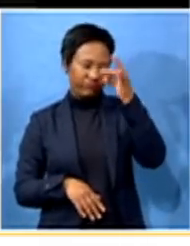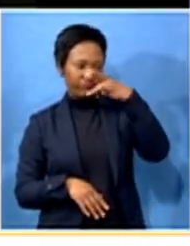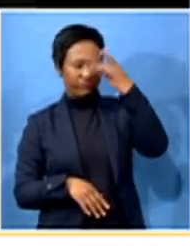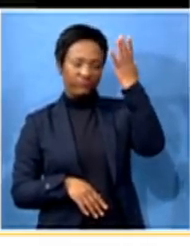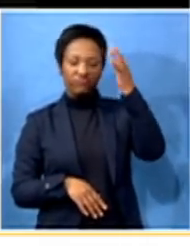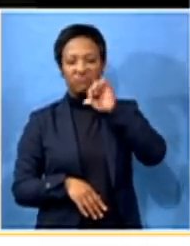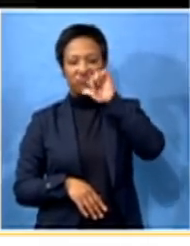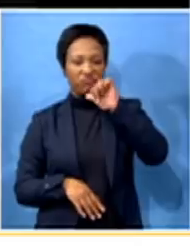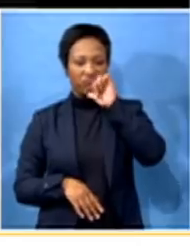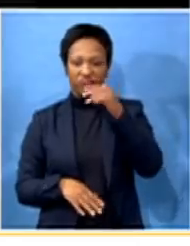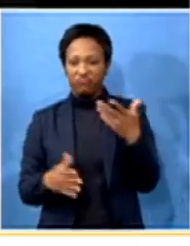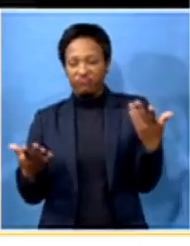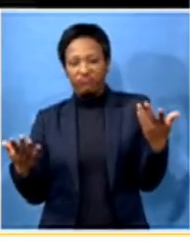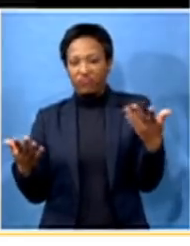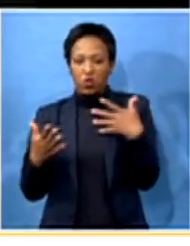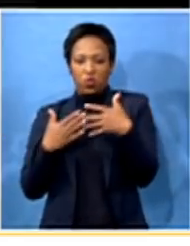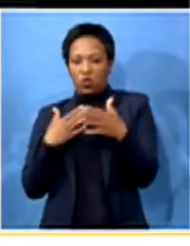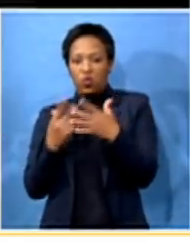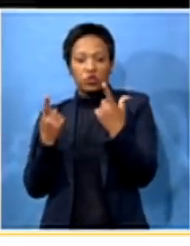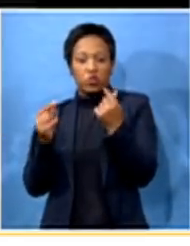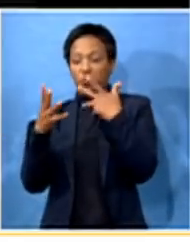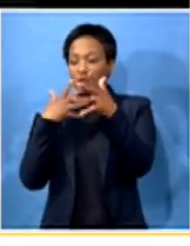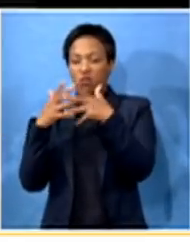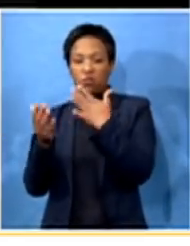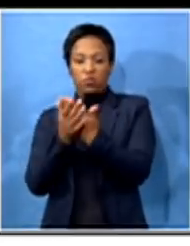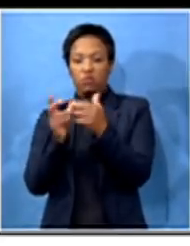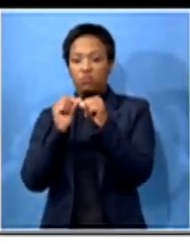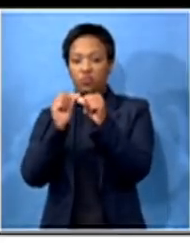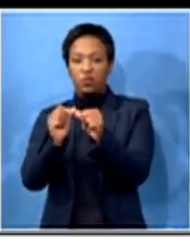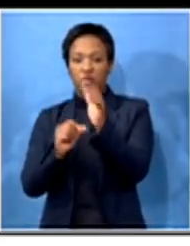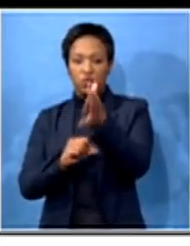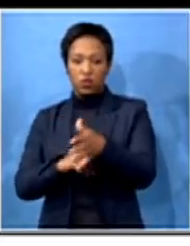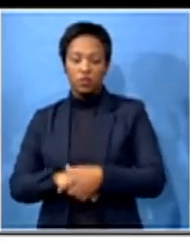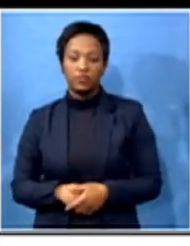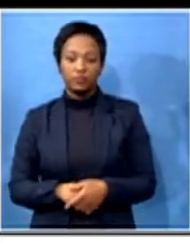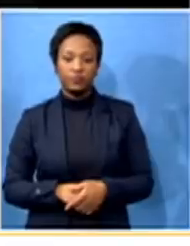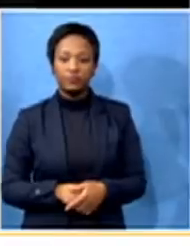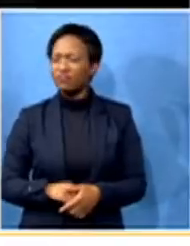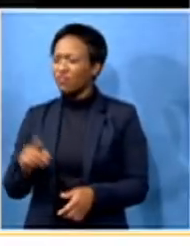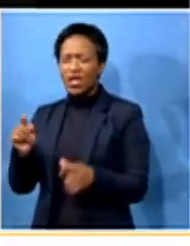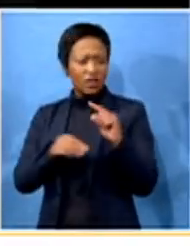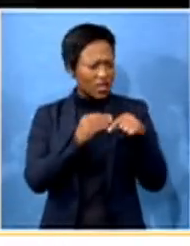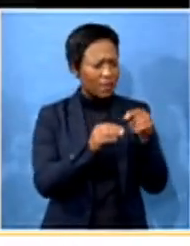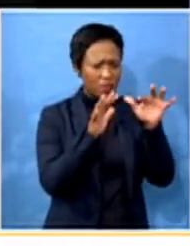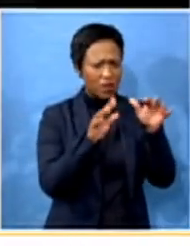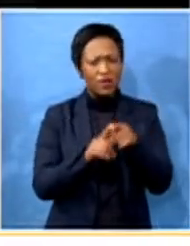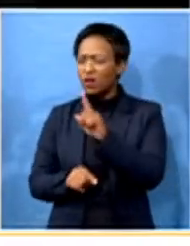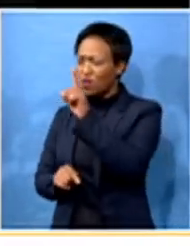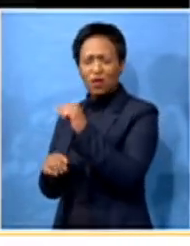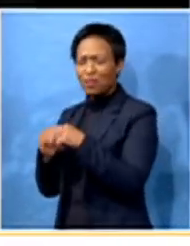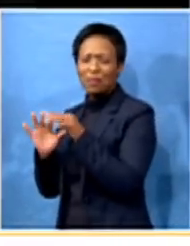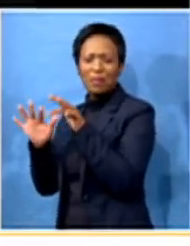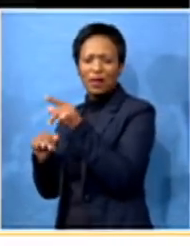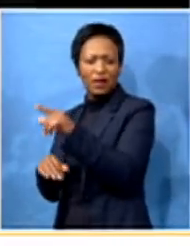what you have to say. We will do what's good for the ANC. It is about the people. It is not about the people. If